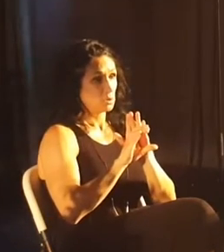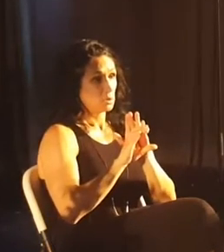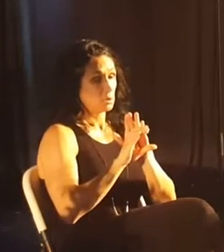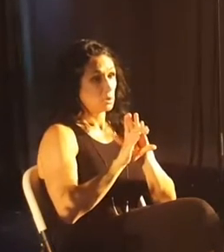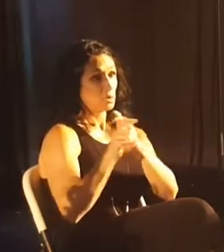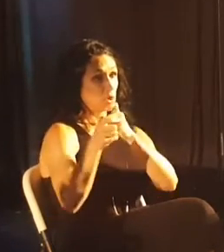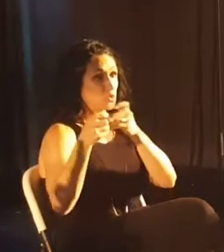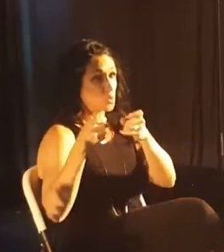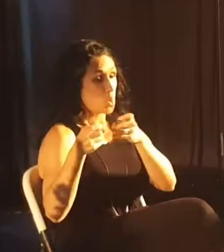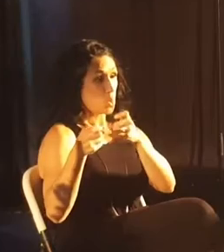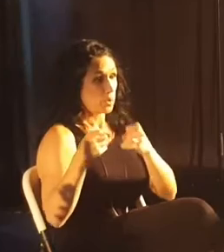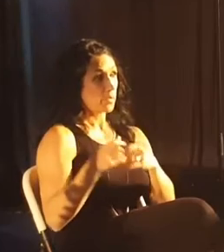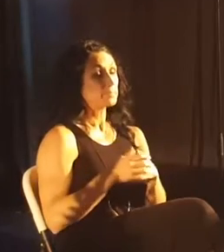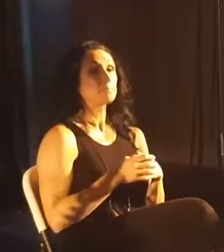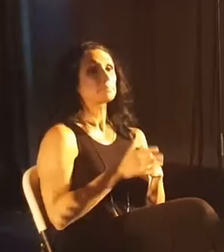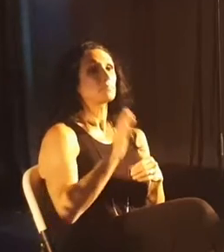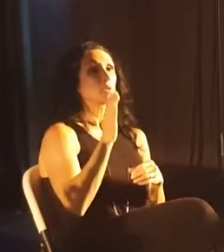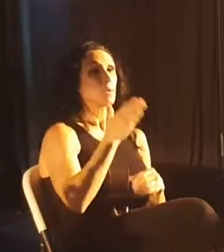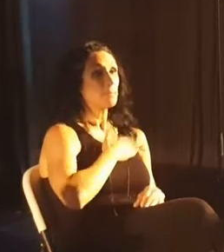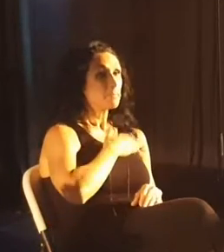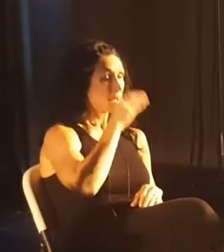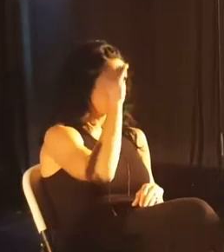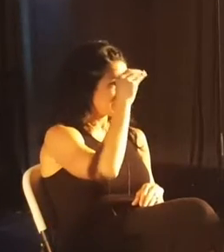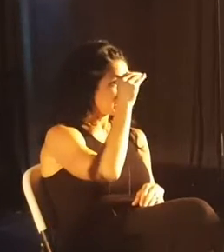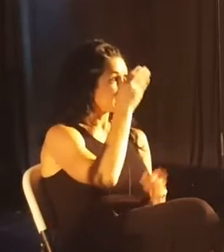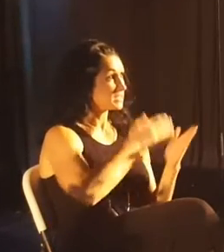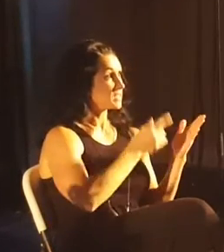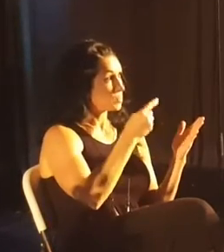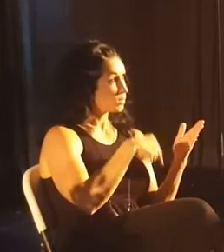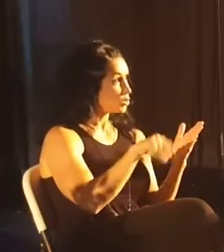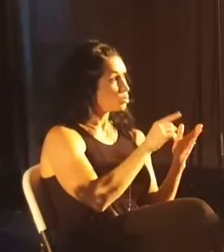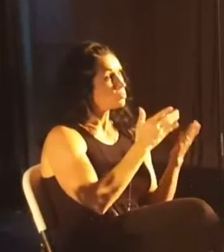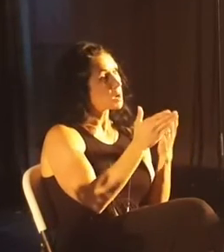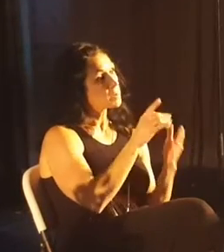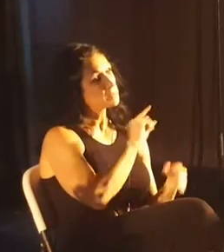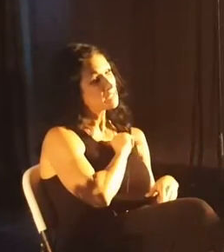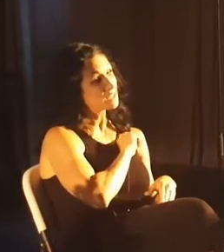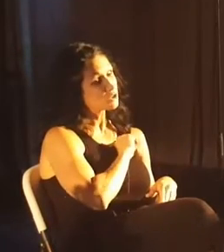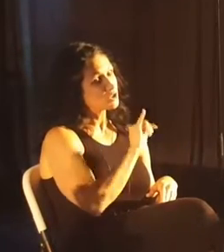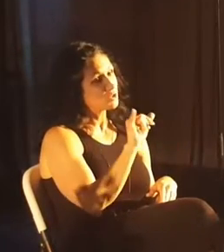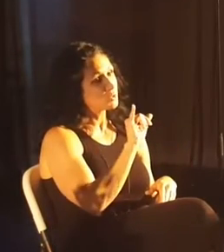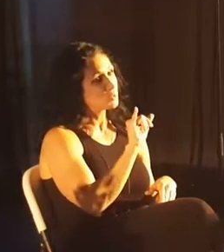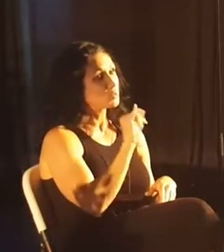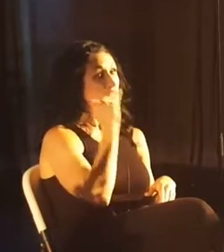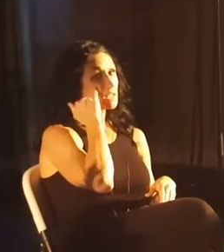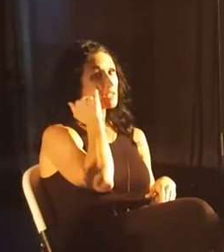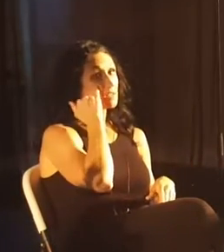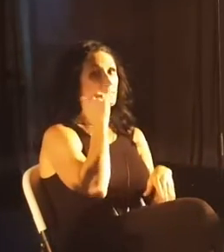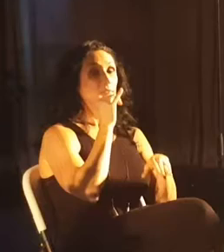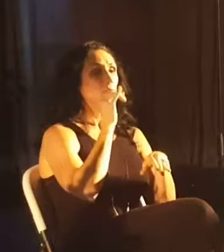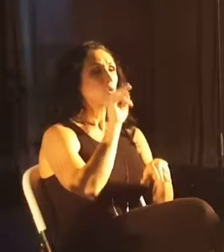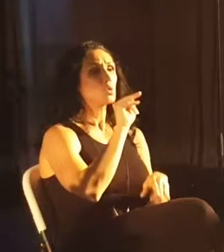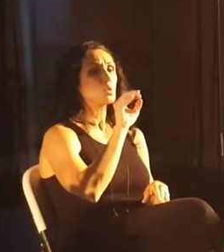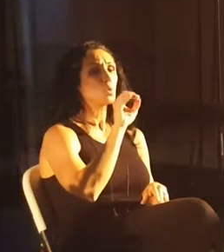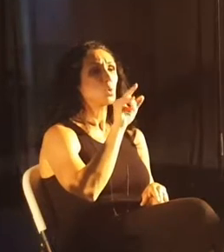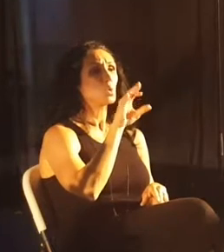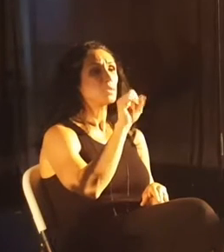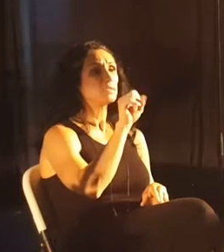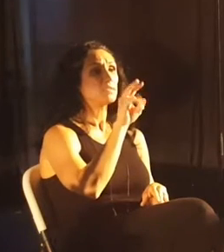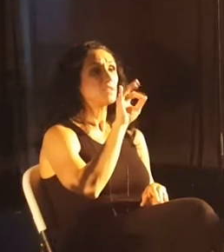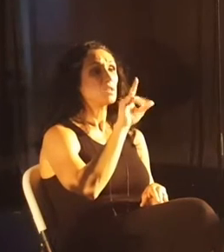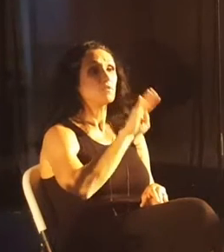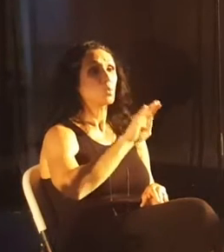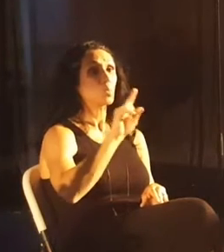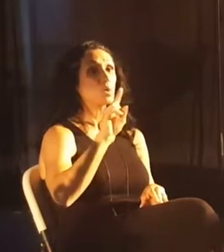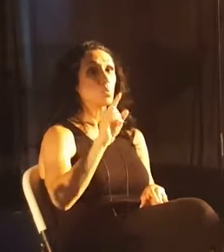Our opinions. I put my opinions. And some of you are probably guilty of this too. If you've been on the Nolensville 411 on Facebook, you've seen that